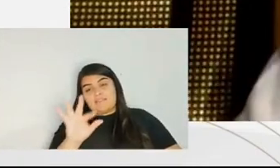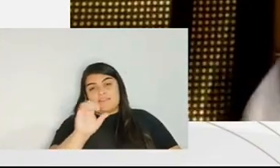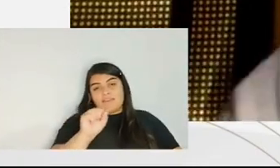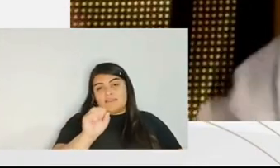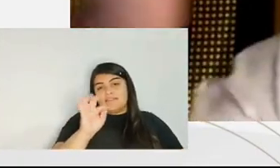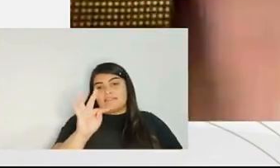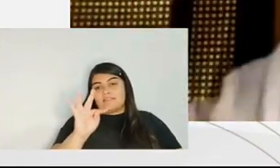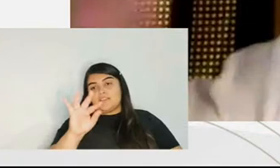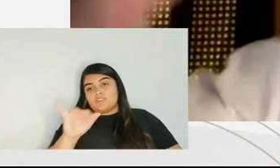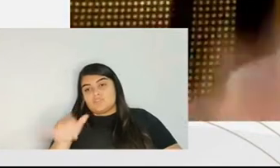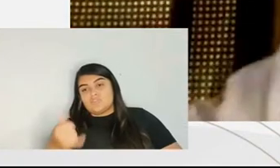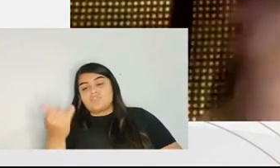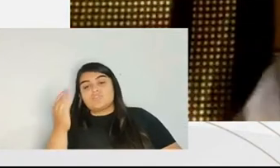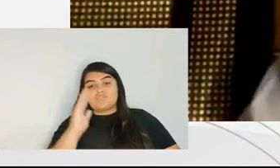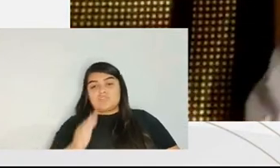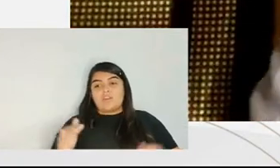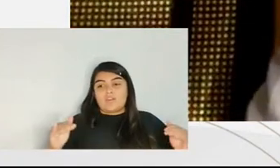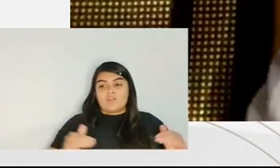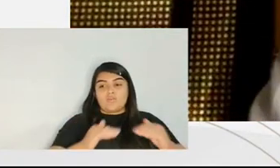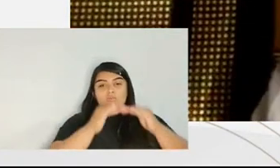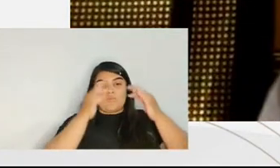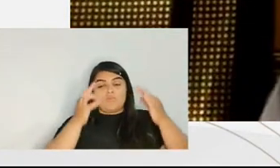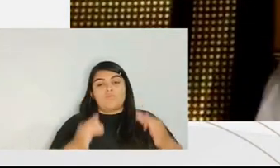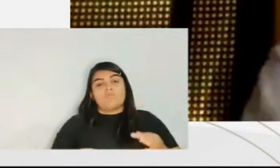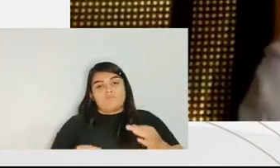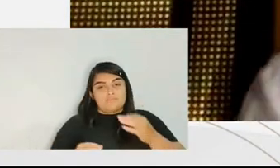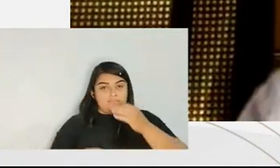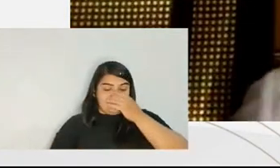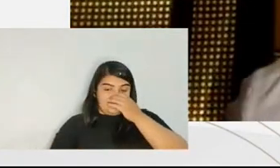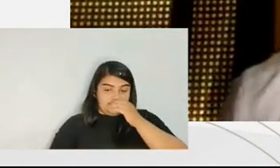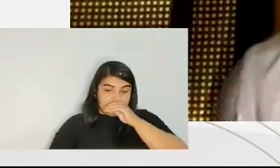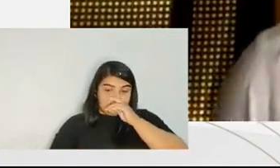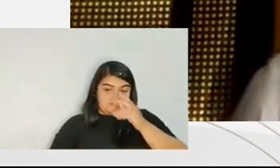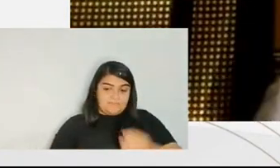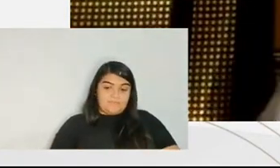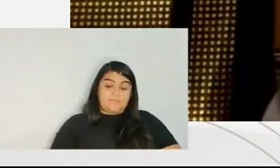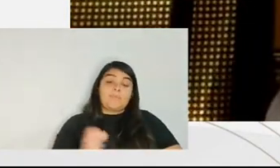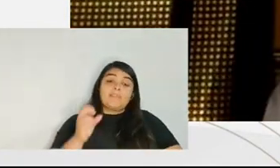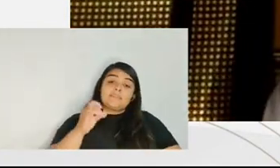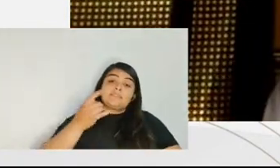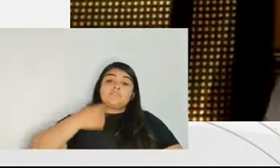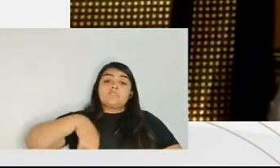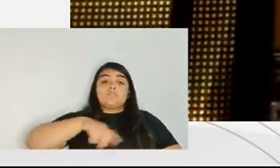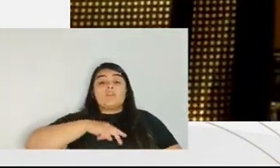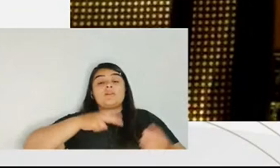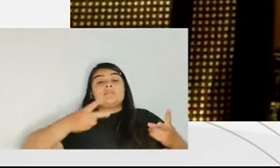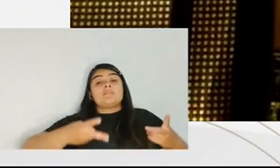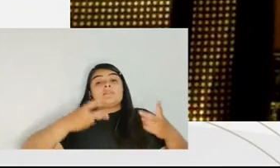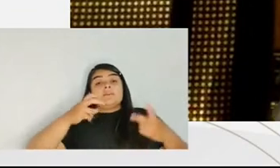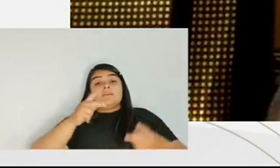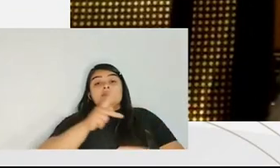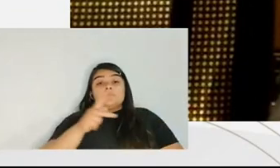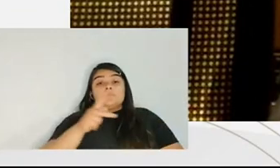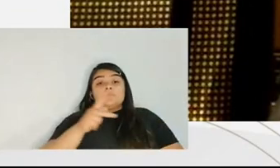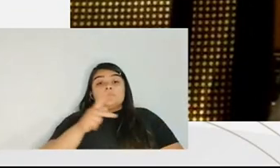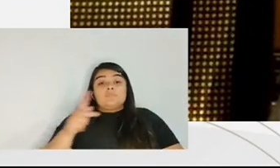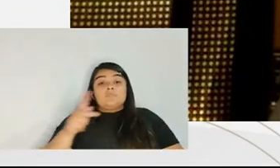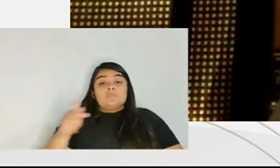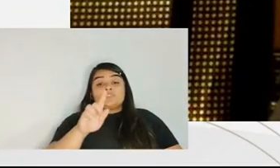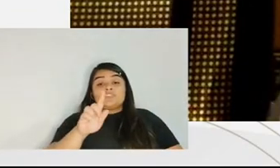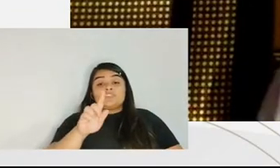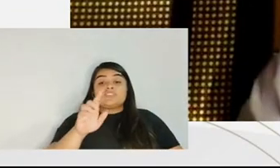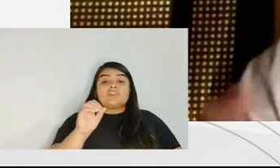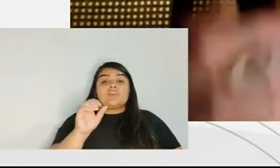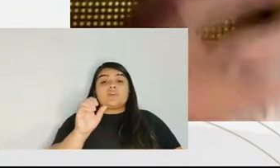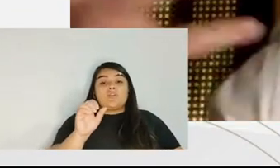but i think they've all agreed to be a third and fourth instance if we look